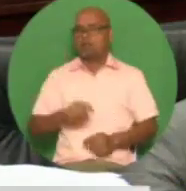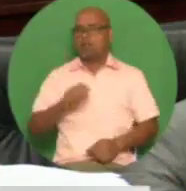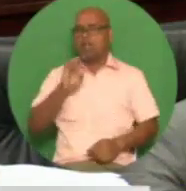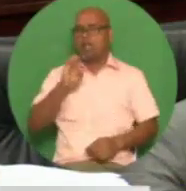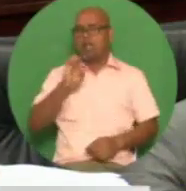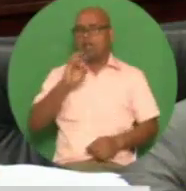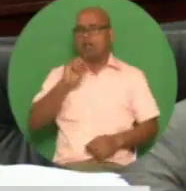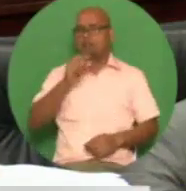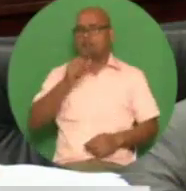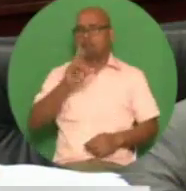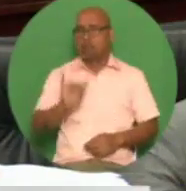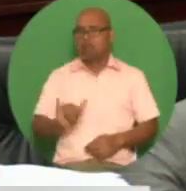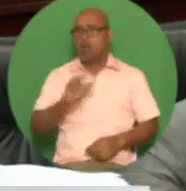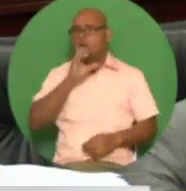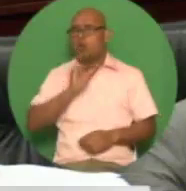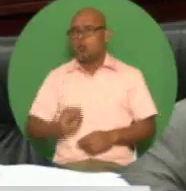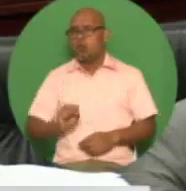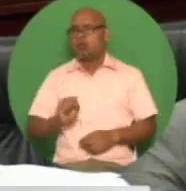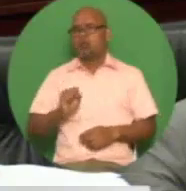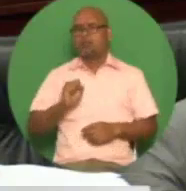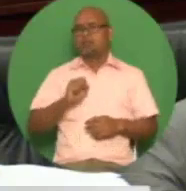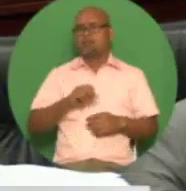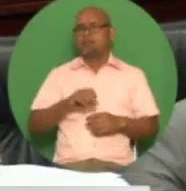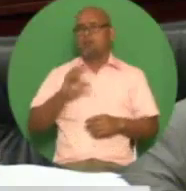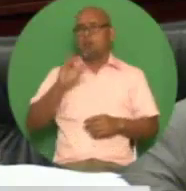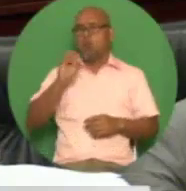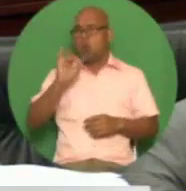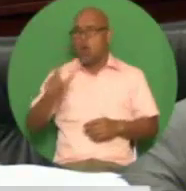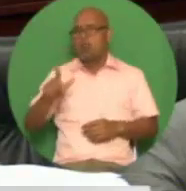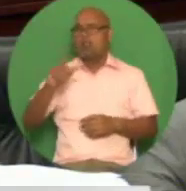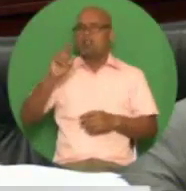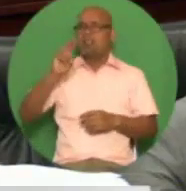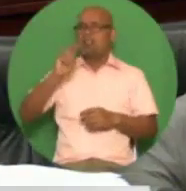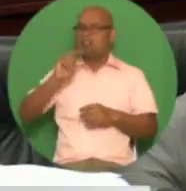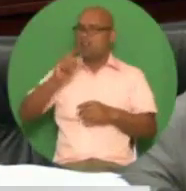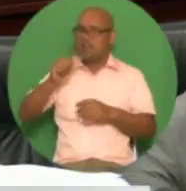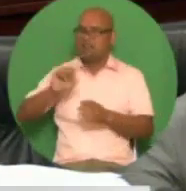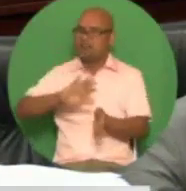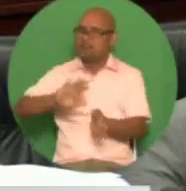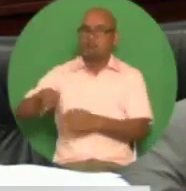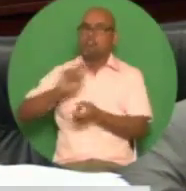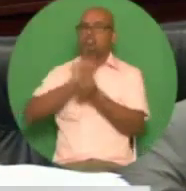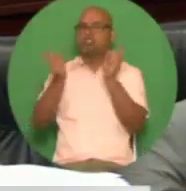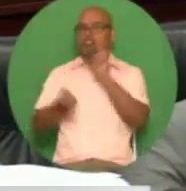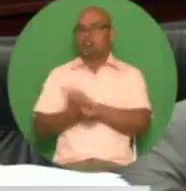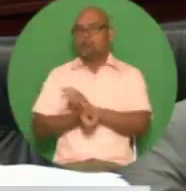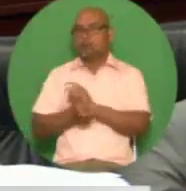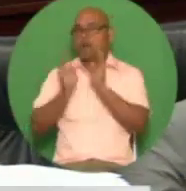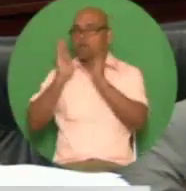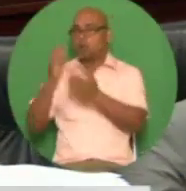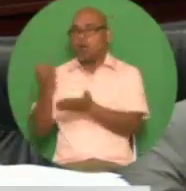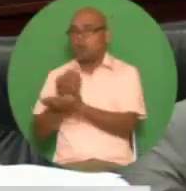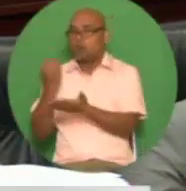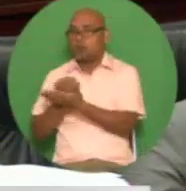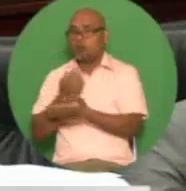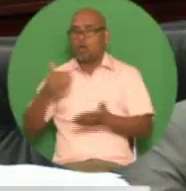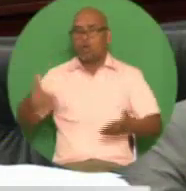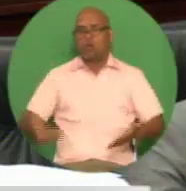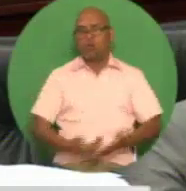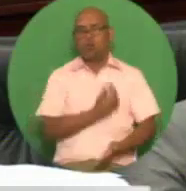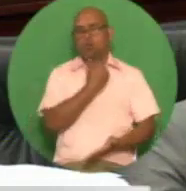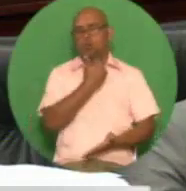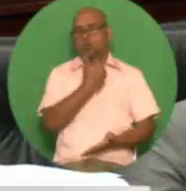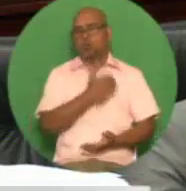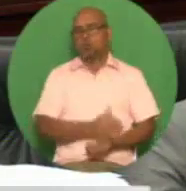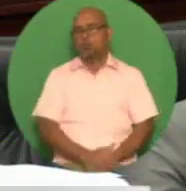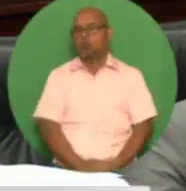in our objective to diversify the economy we have recently established a number of facilities to